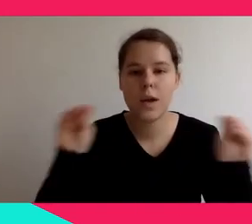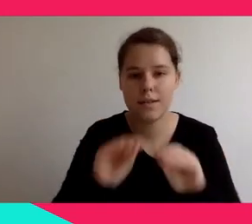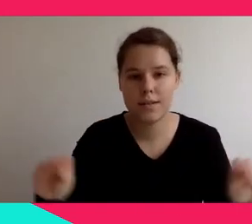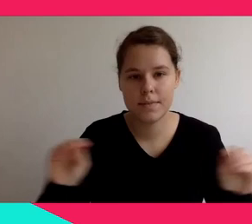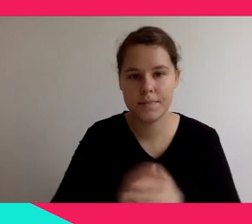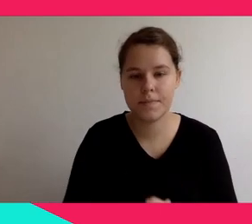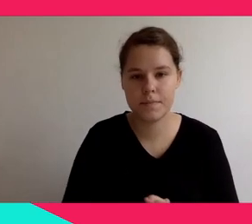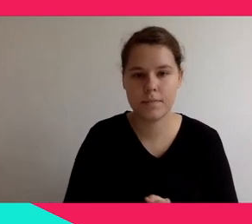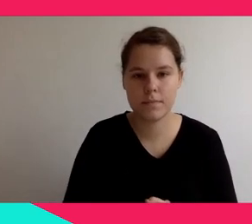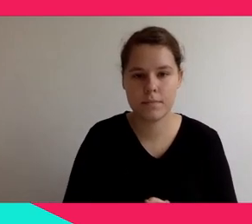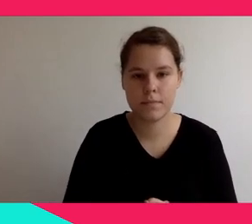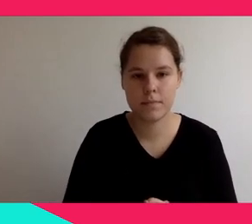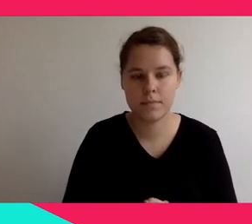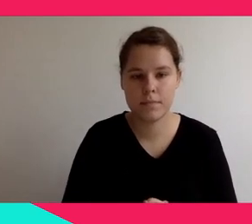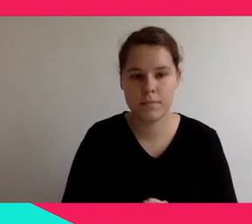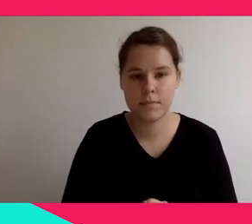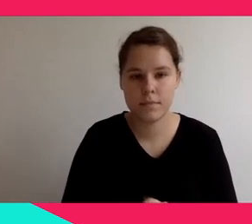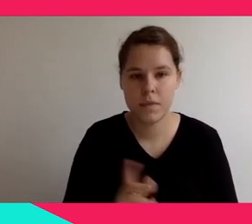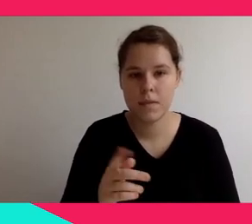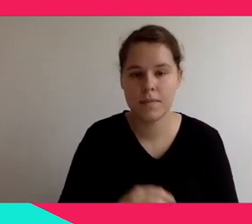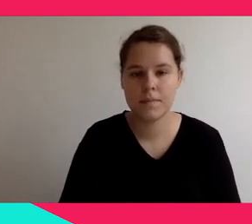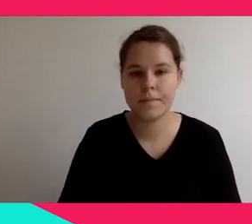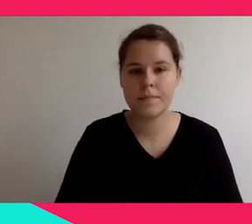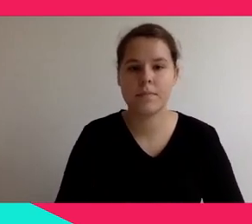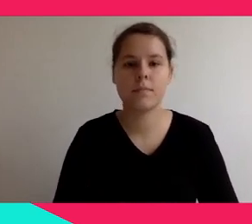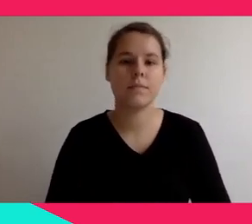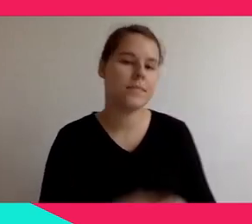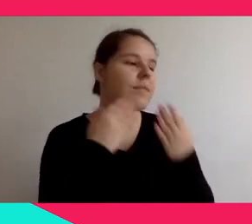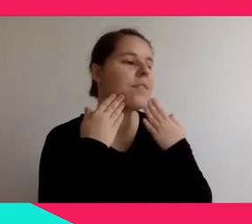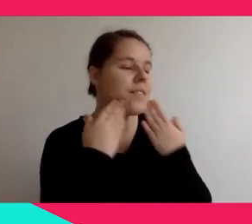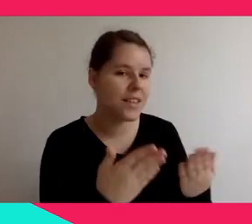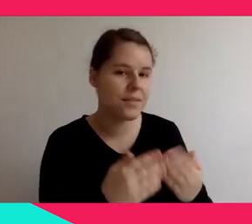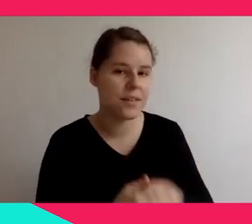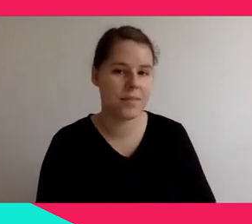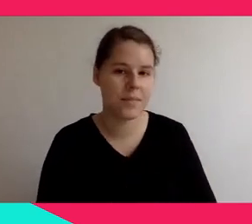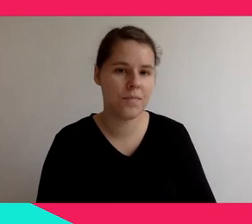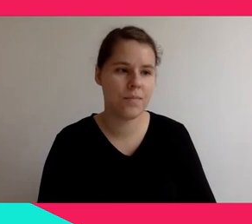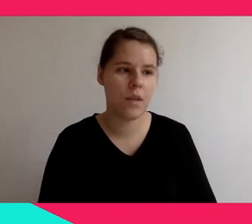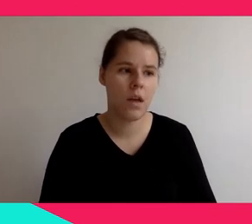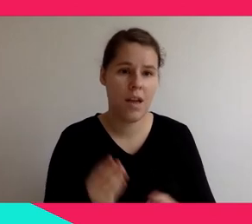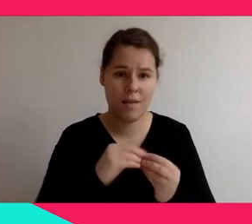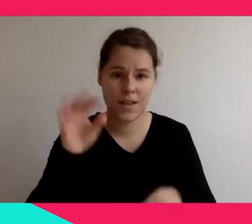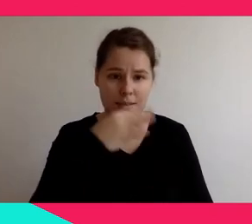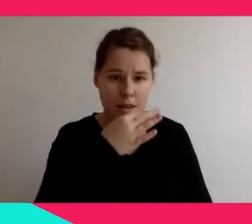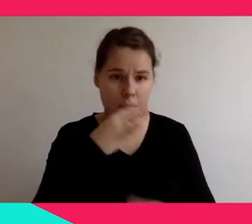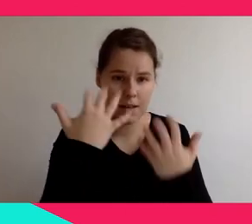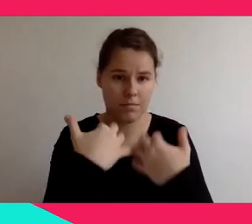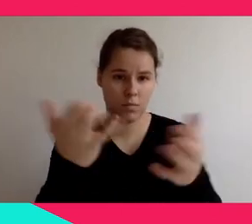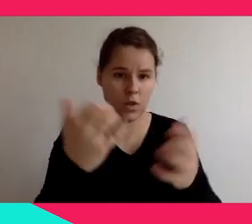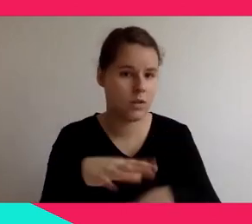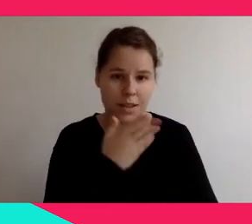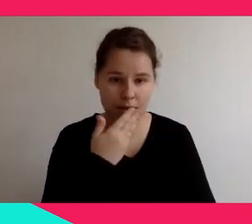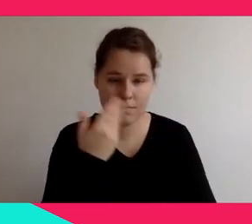Thank you so much. Thank you so much, Fabienne. We don't have any more questions for the moment, but I hope some more question will appear